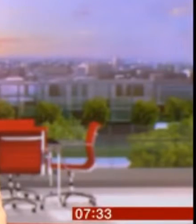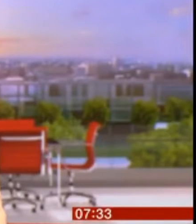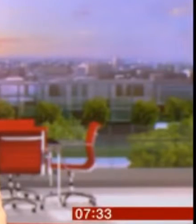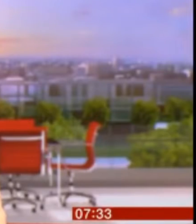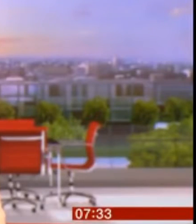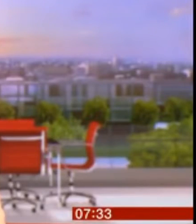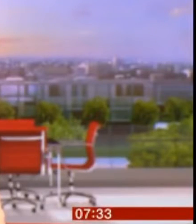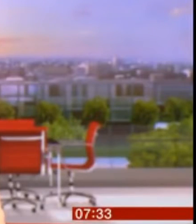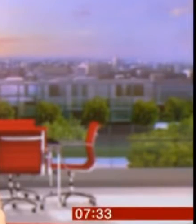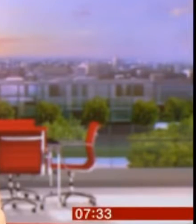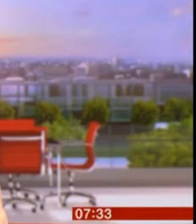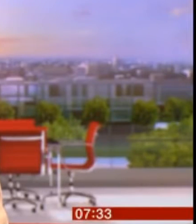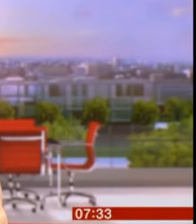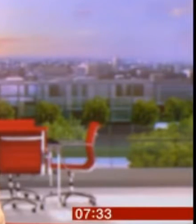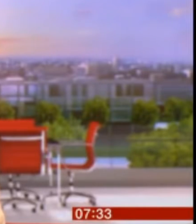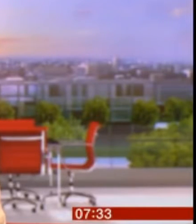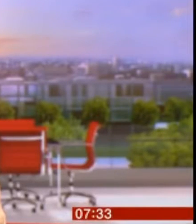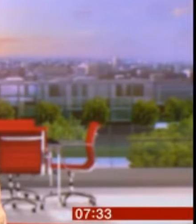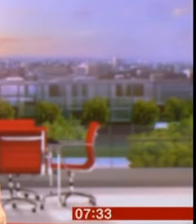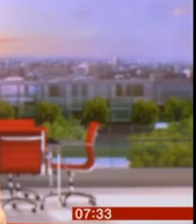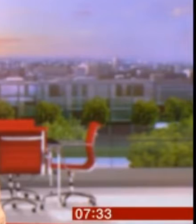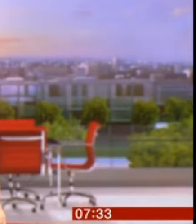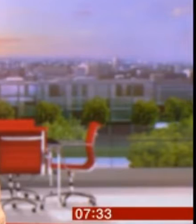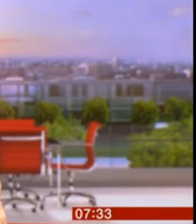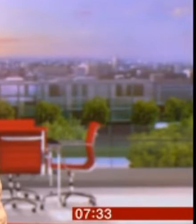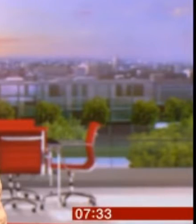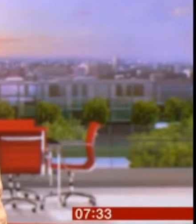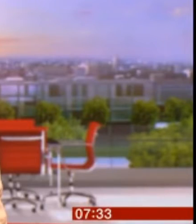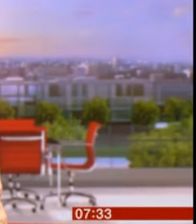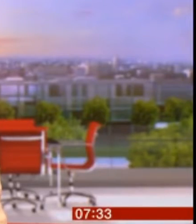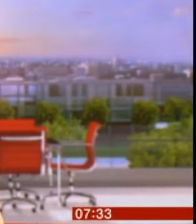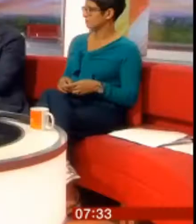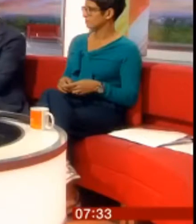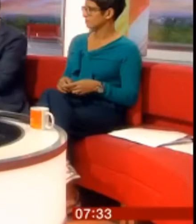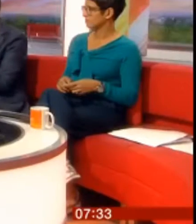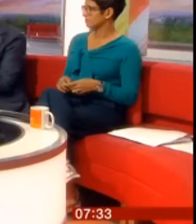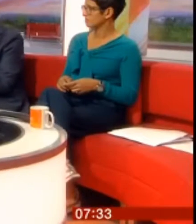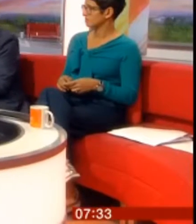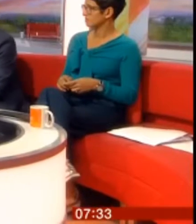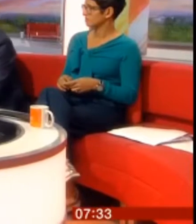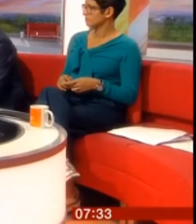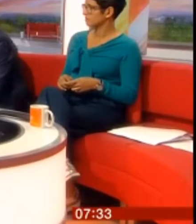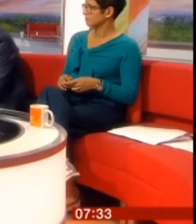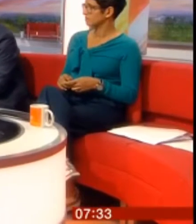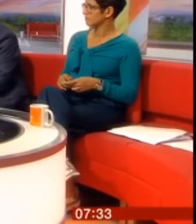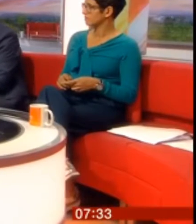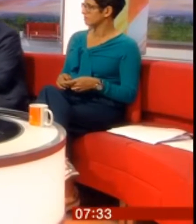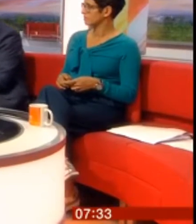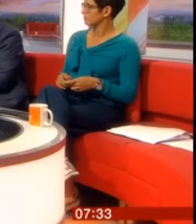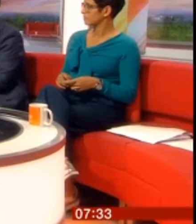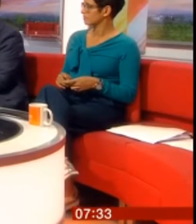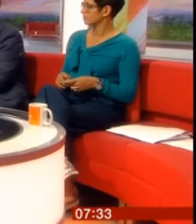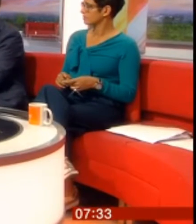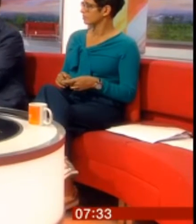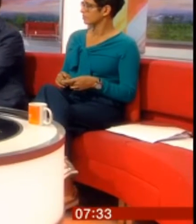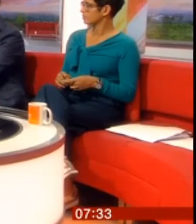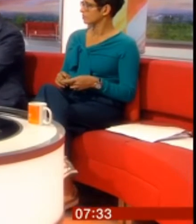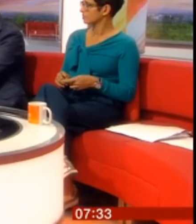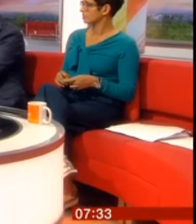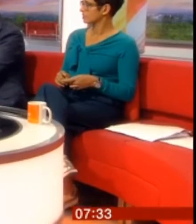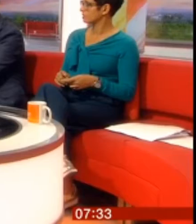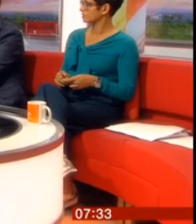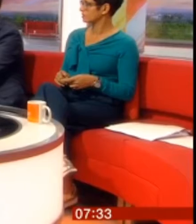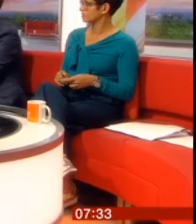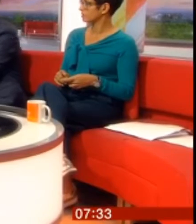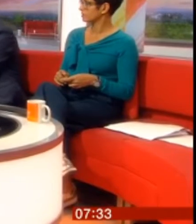safety harness to a person? That's kind of the basic thing, is it not? He did, he had to have some, some... Surgery?